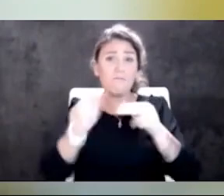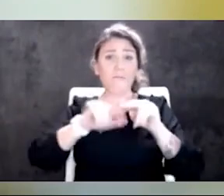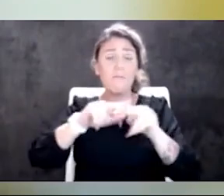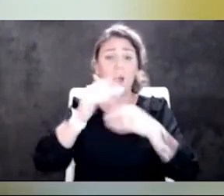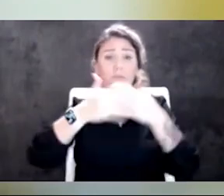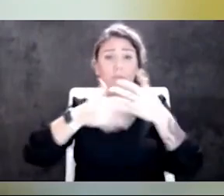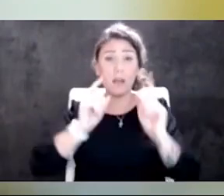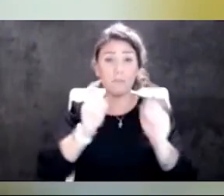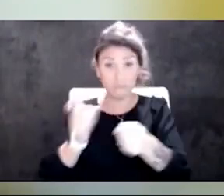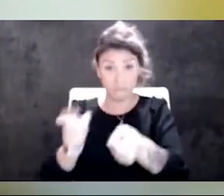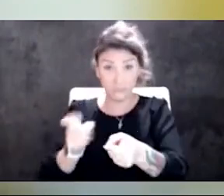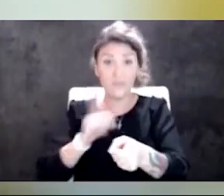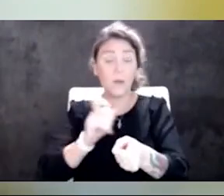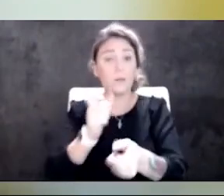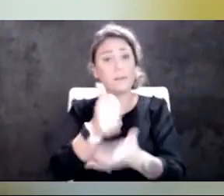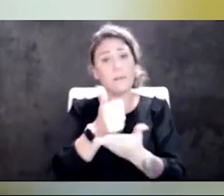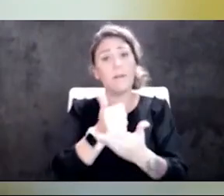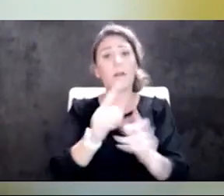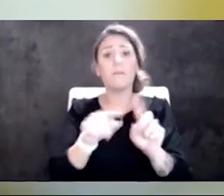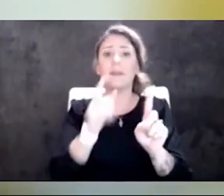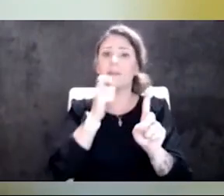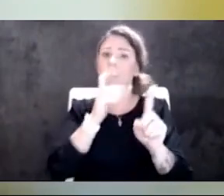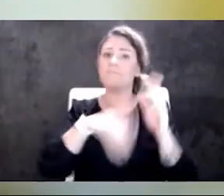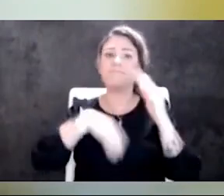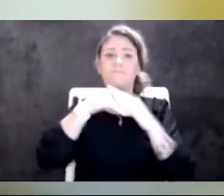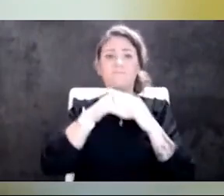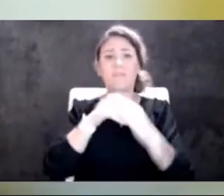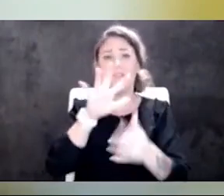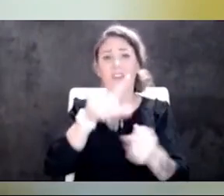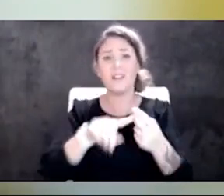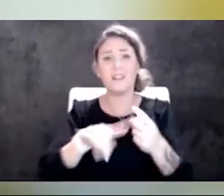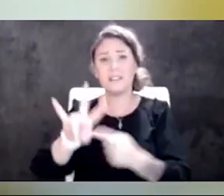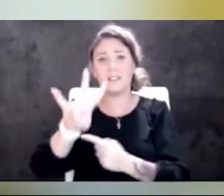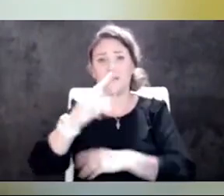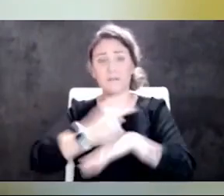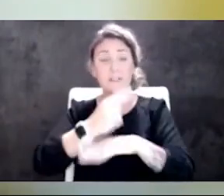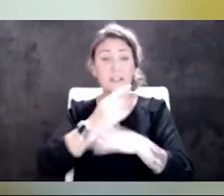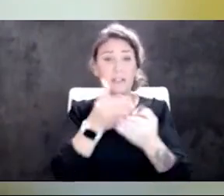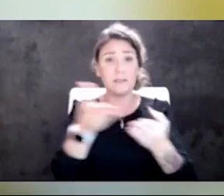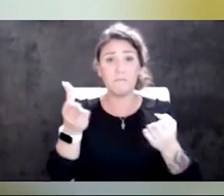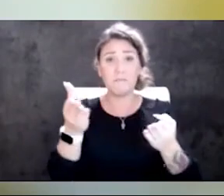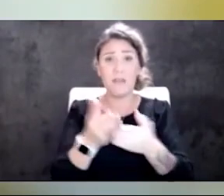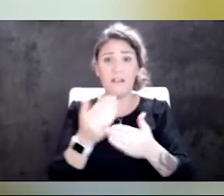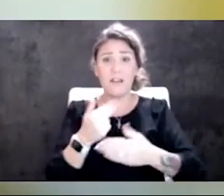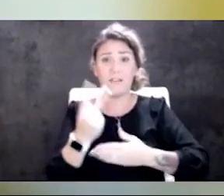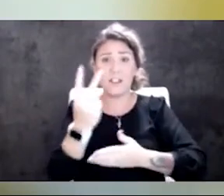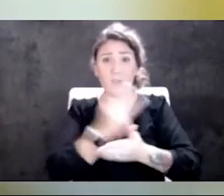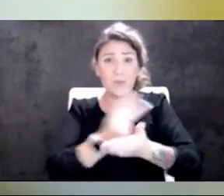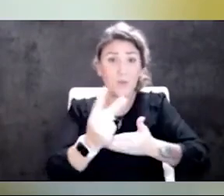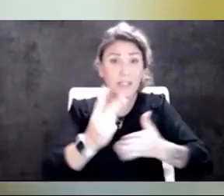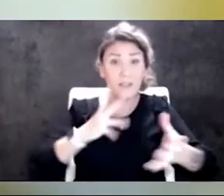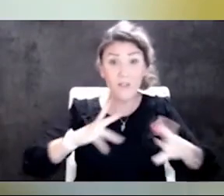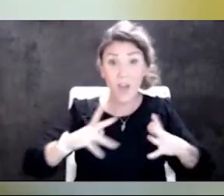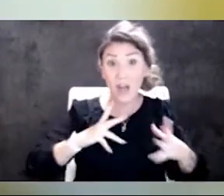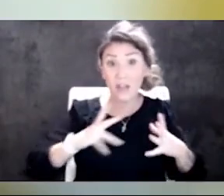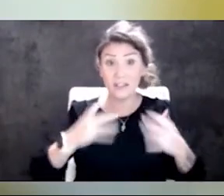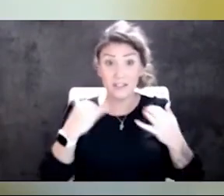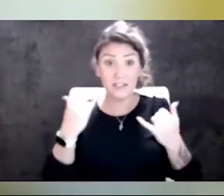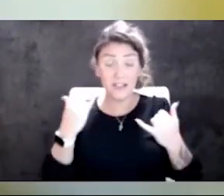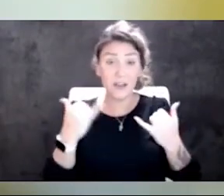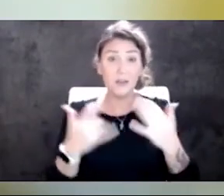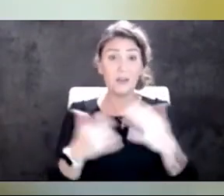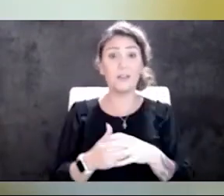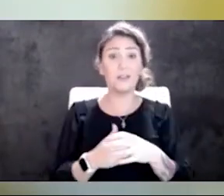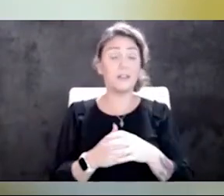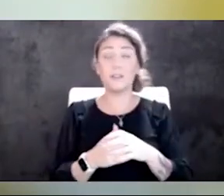which was helpful. It did not get us to that five to seven day supply though. And we have two weeks of holidays ahead of us. So, um, it's